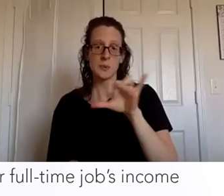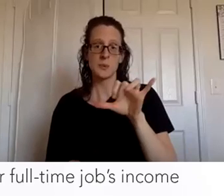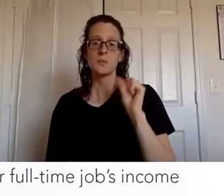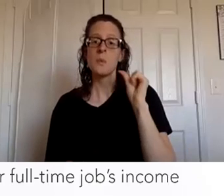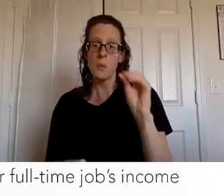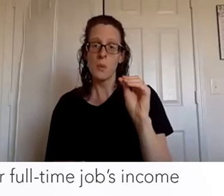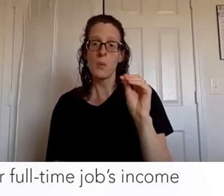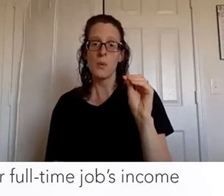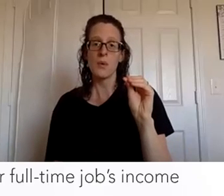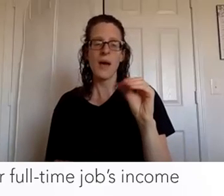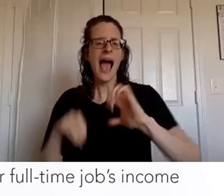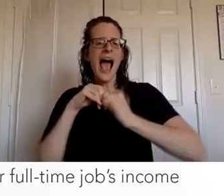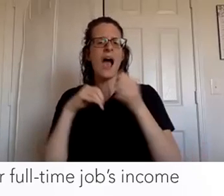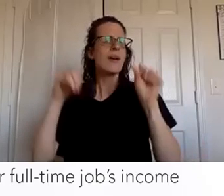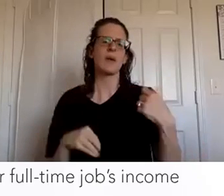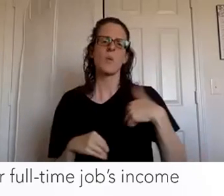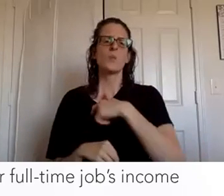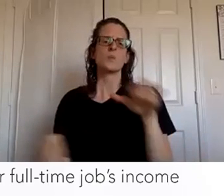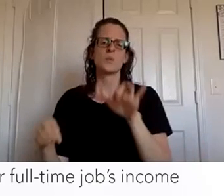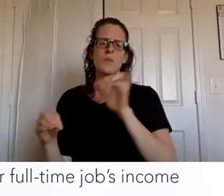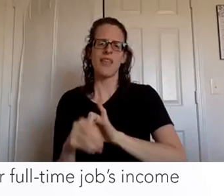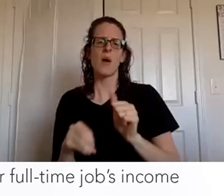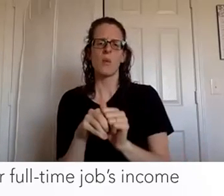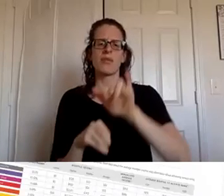so let's see how we can do that with Young Living